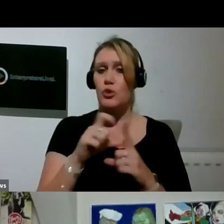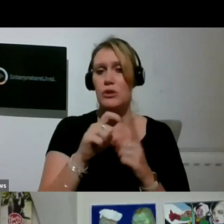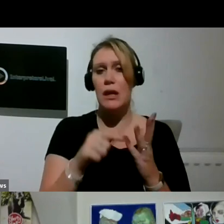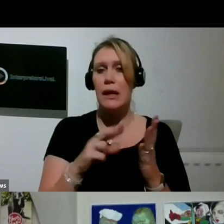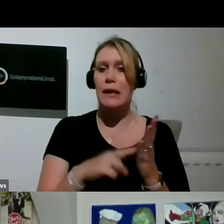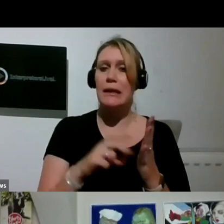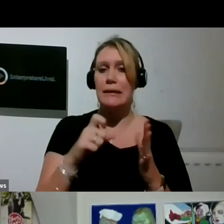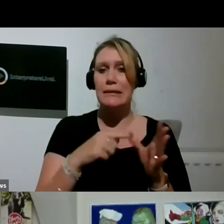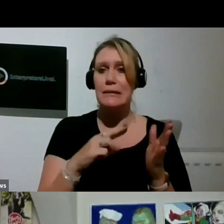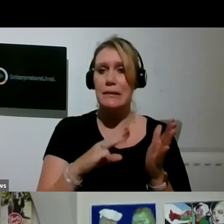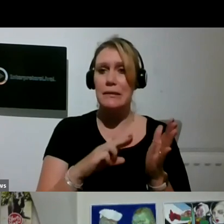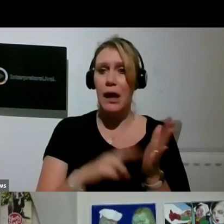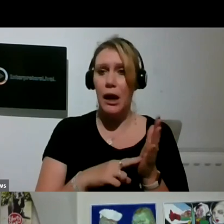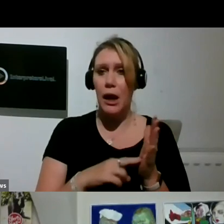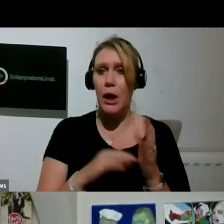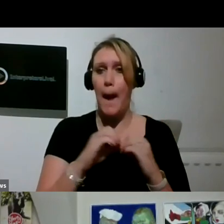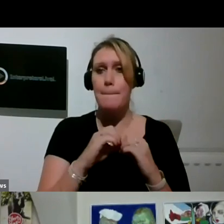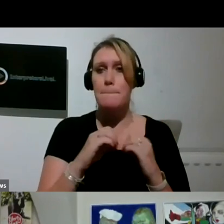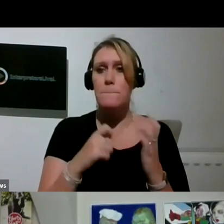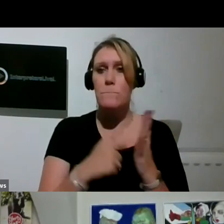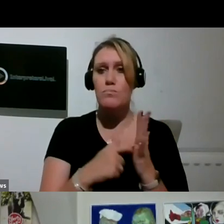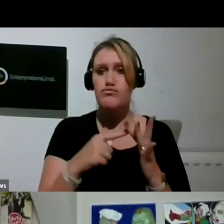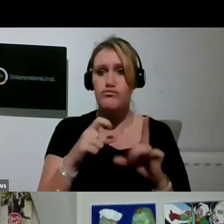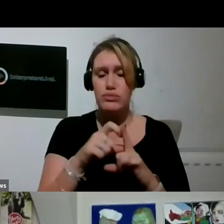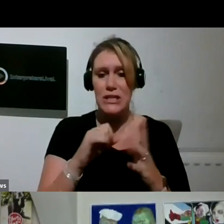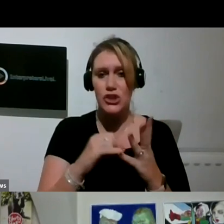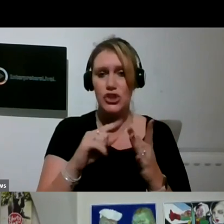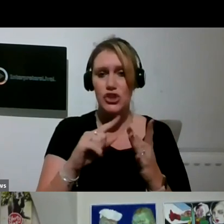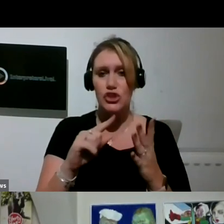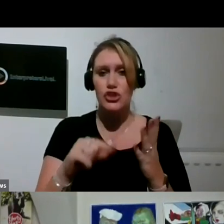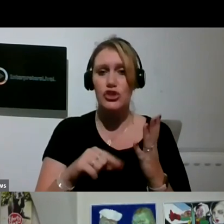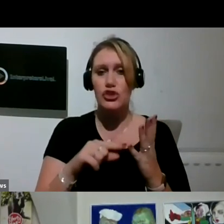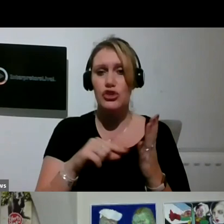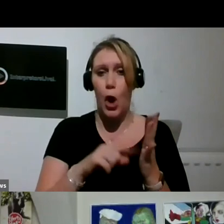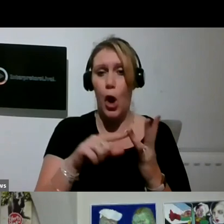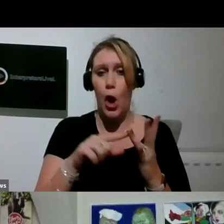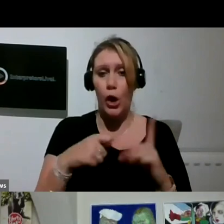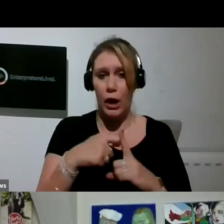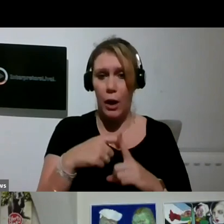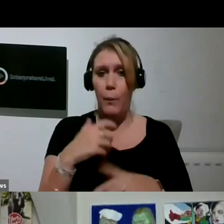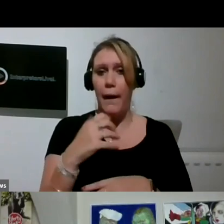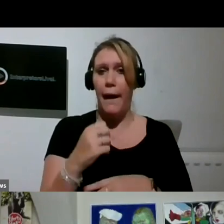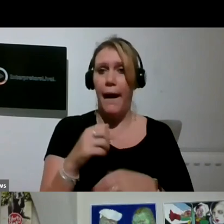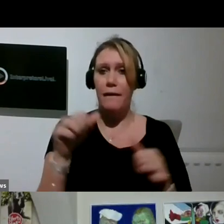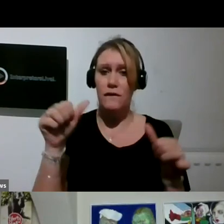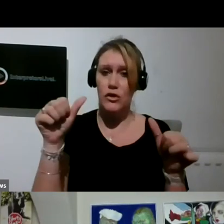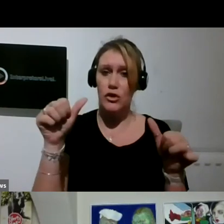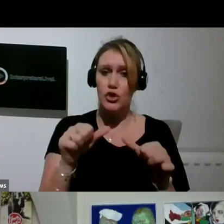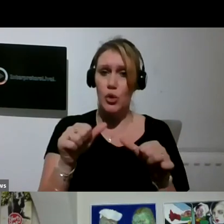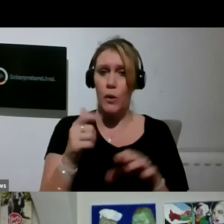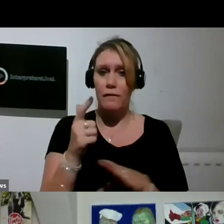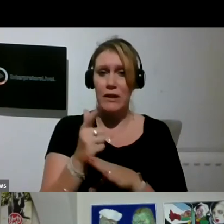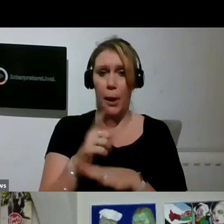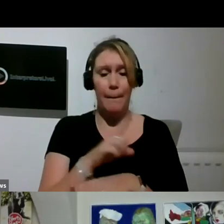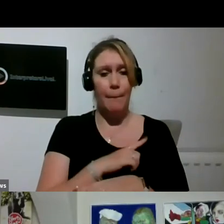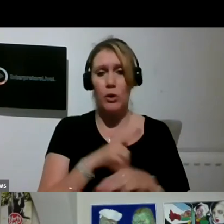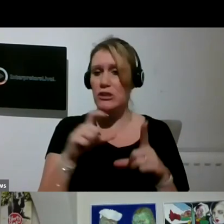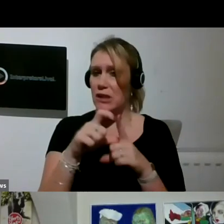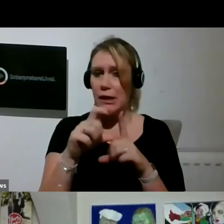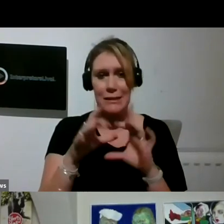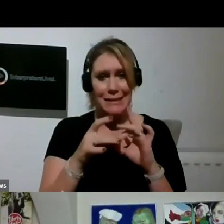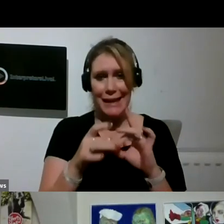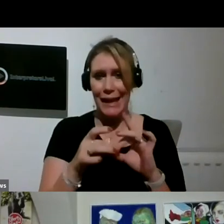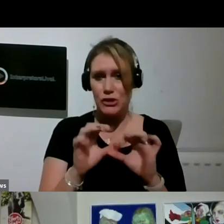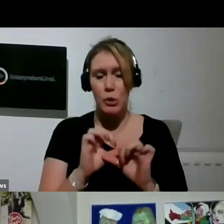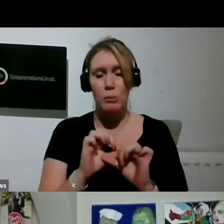I felt like it. And we have a short video because Duncan's connection is not wonderful. What I should